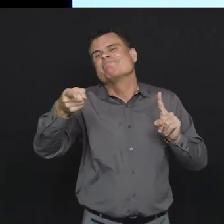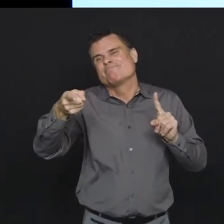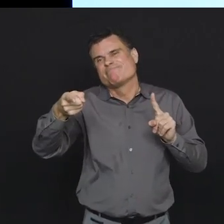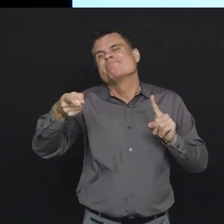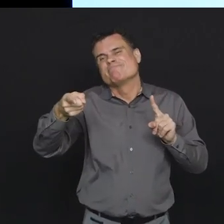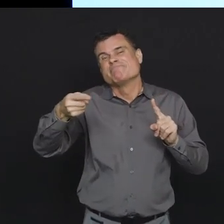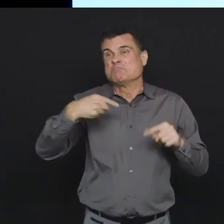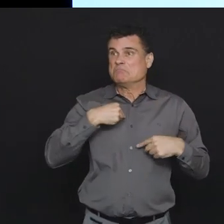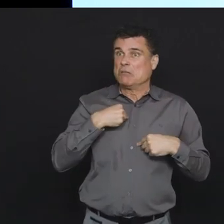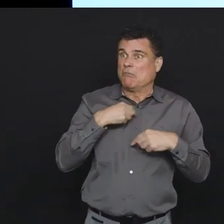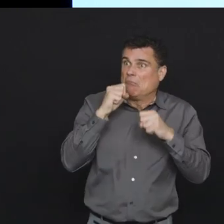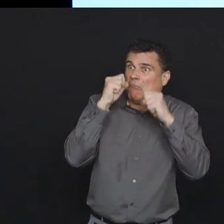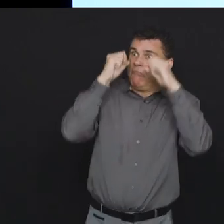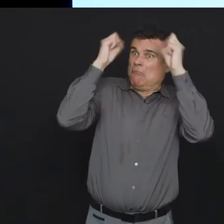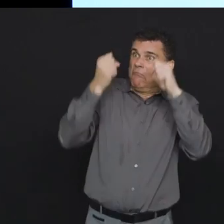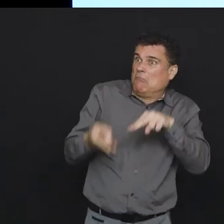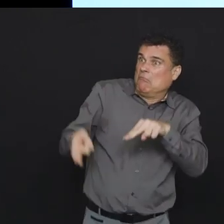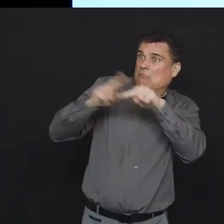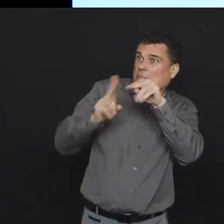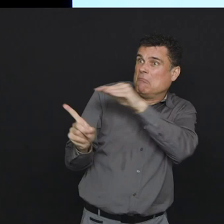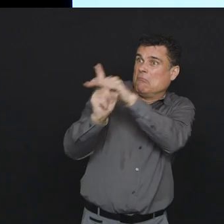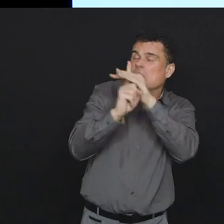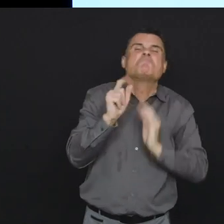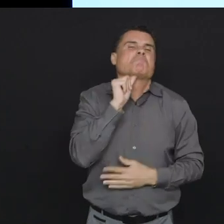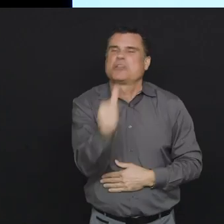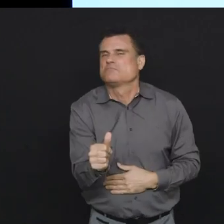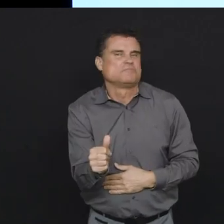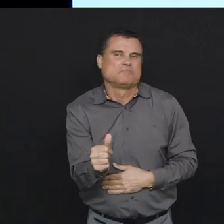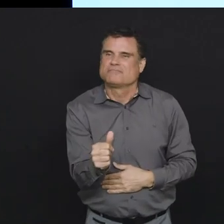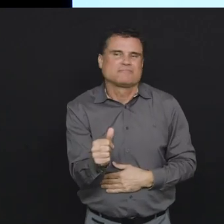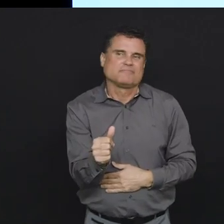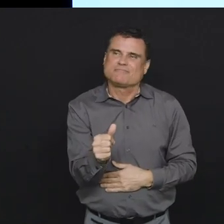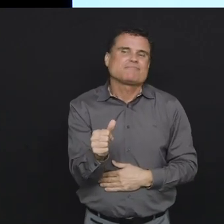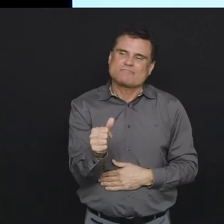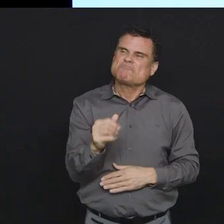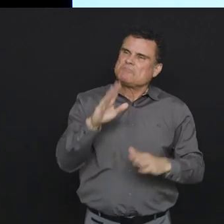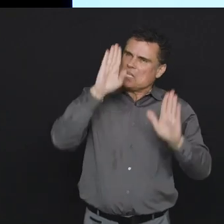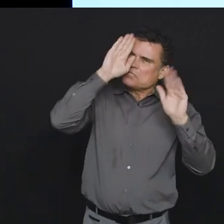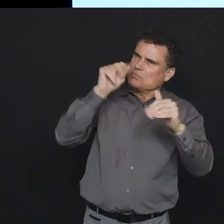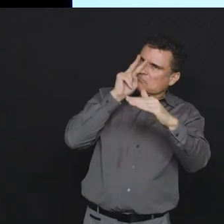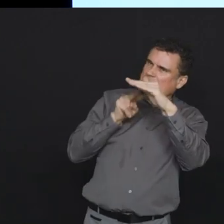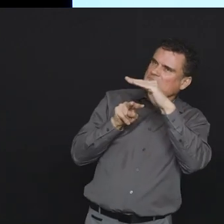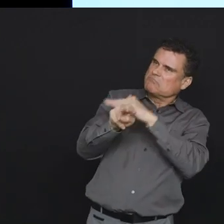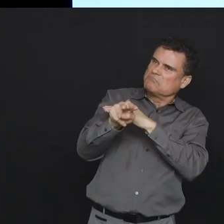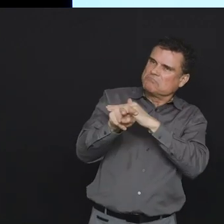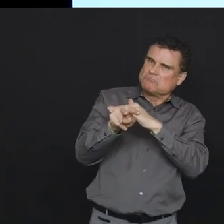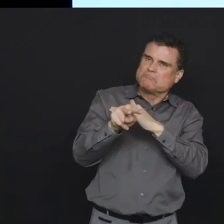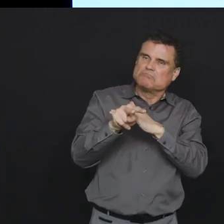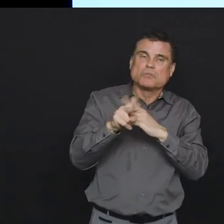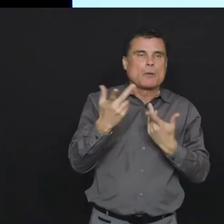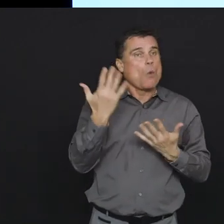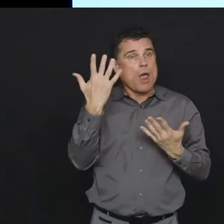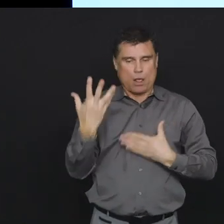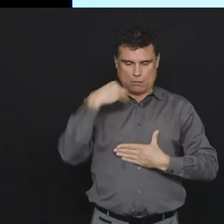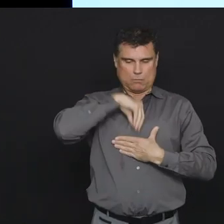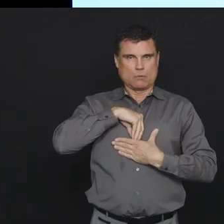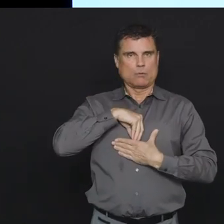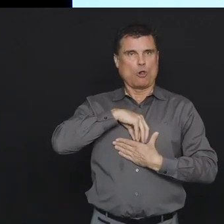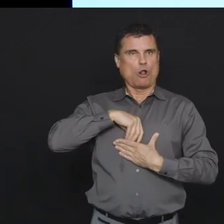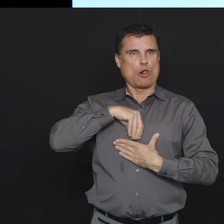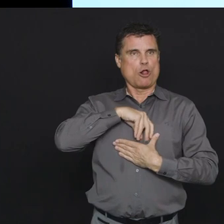exposure. So it is not surprising and we've been seeing that in the last 10 days we've started to see